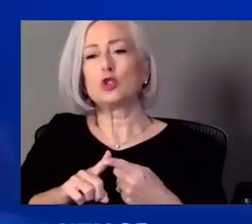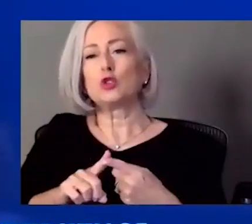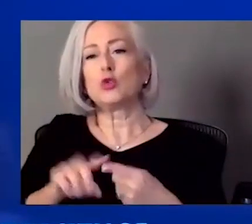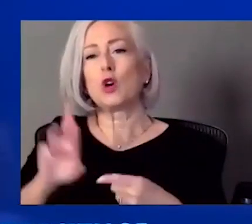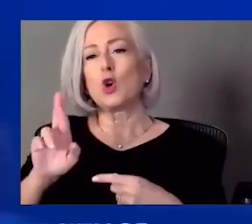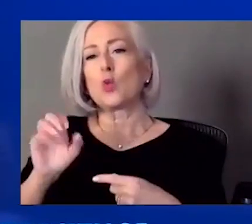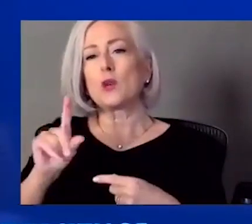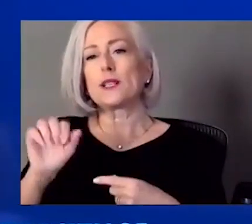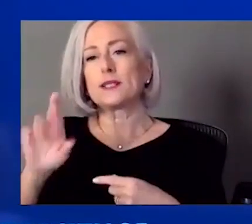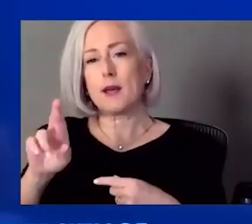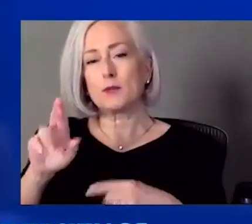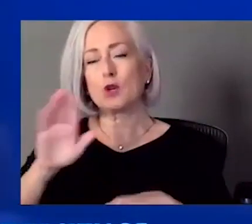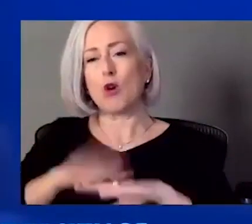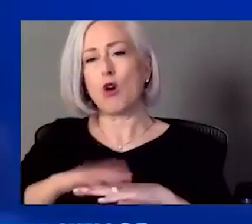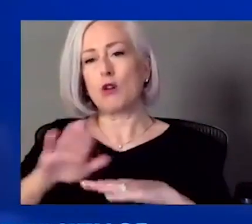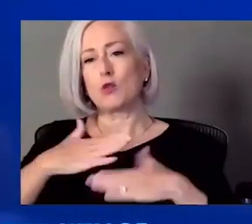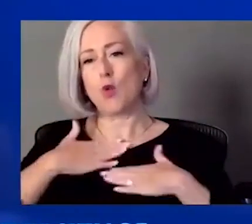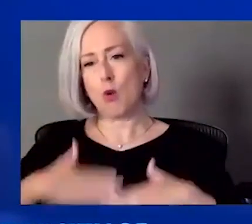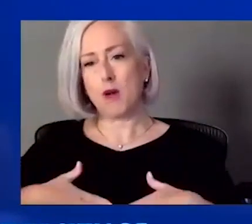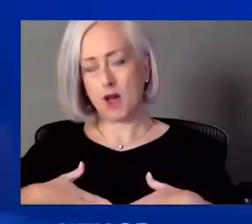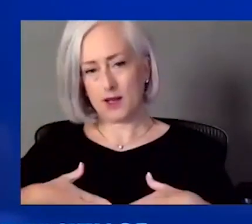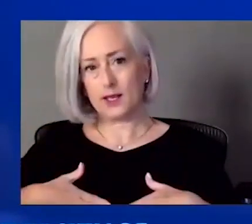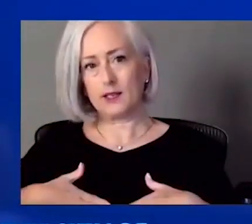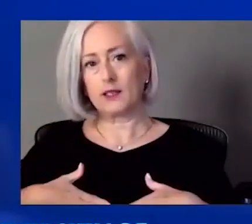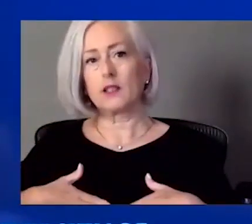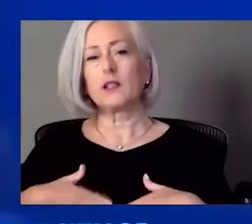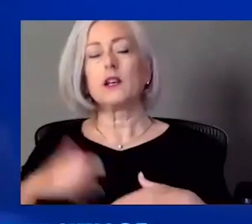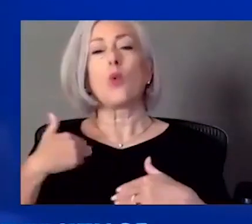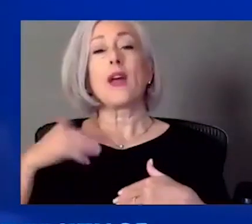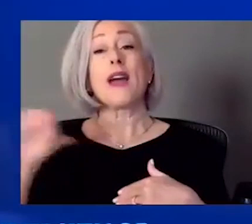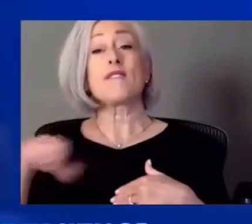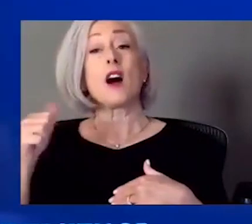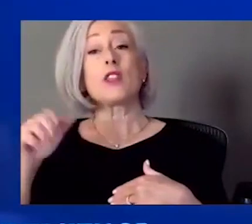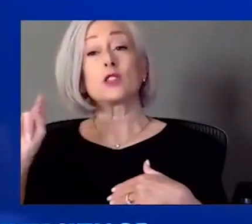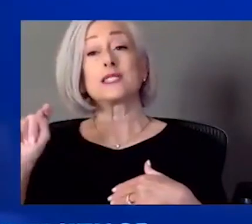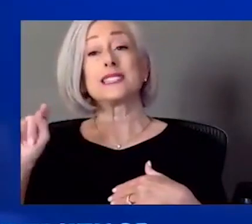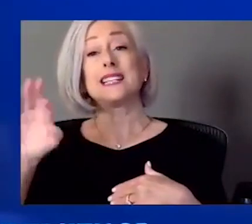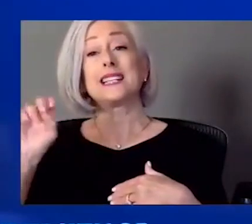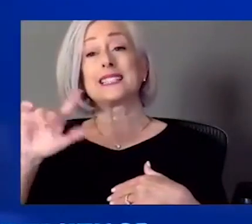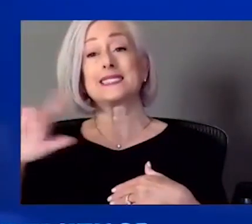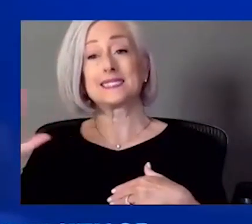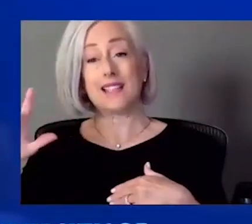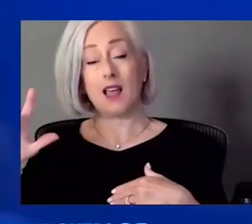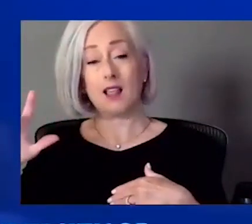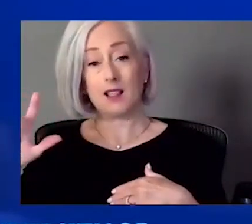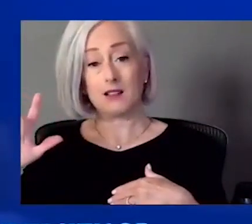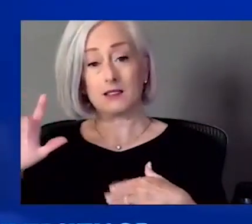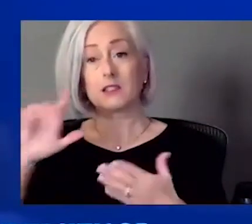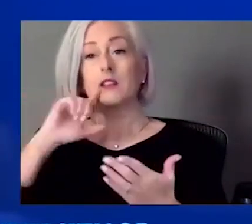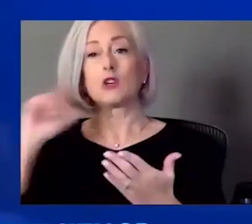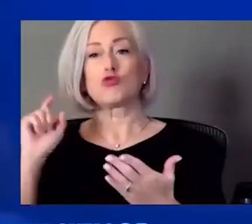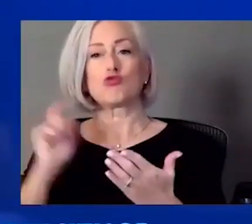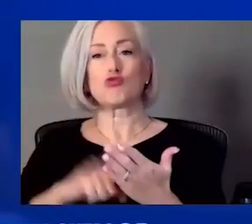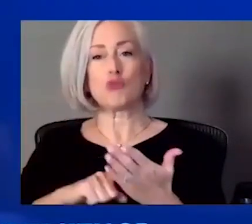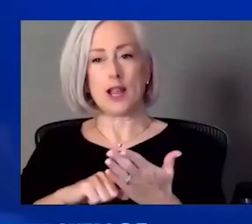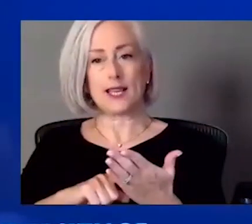further T cell epitopes or areas that the T cells recognize that are conserved, meaning they haven't changed. So